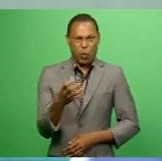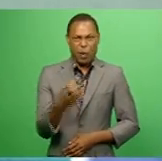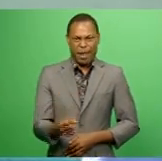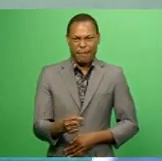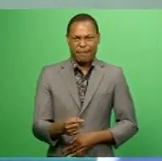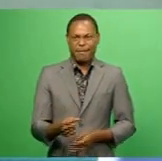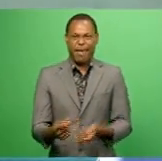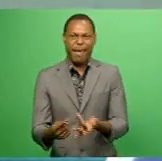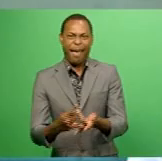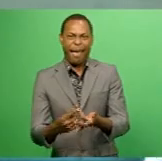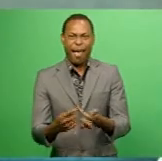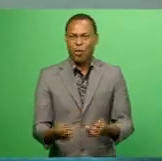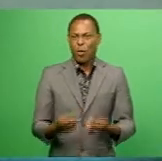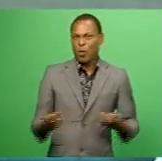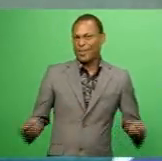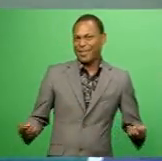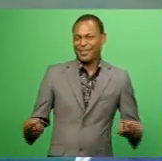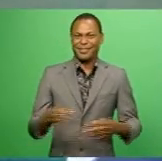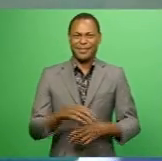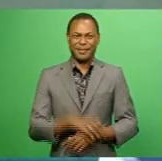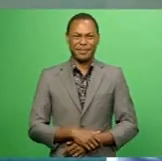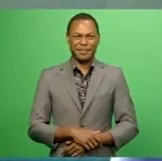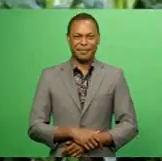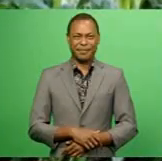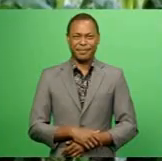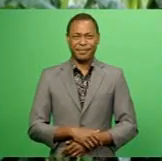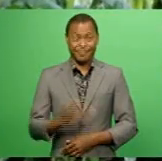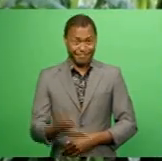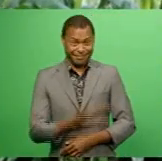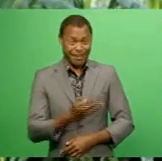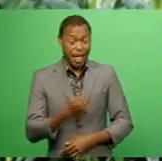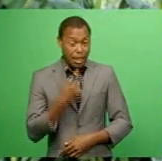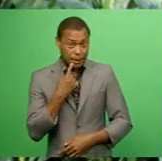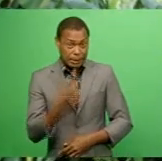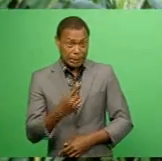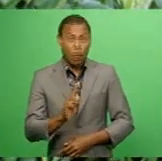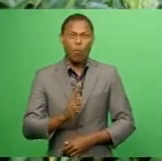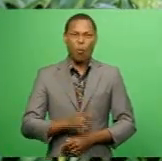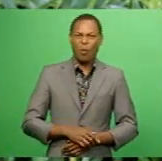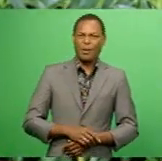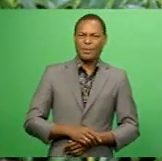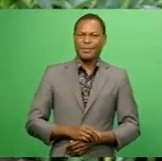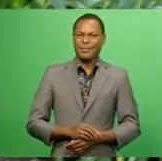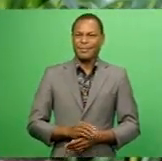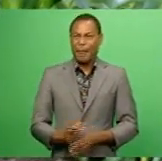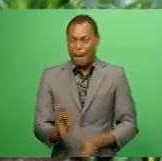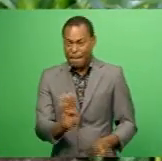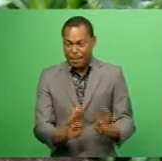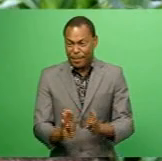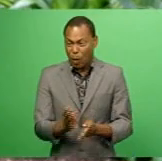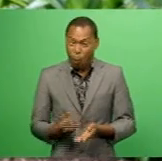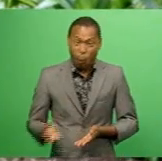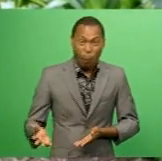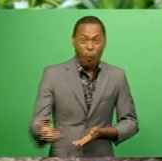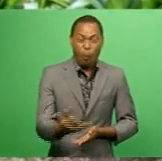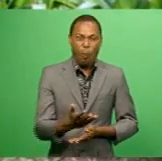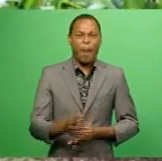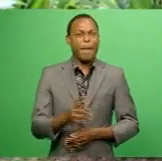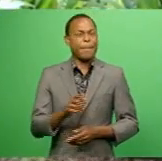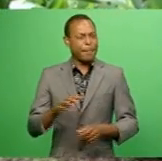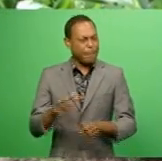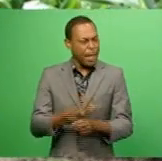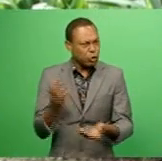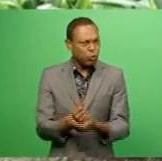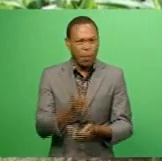resources, without the biodiversity. Dr. Redis says the preservation of biodiversity is paramount to ensure people are not